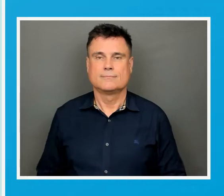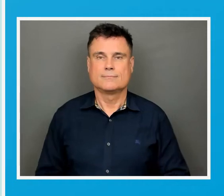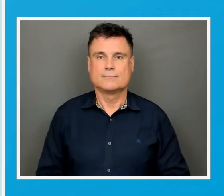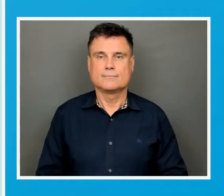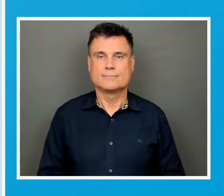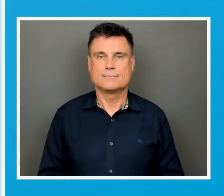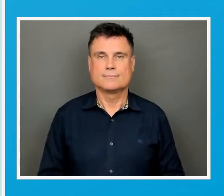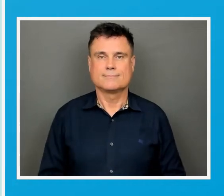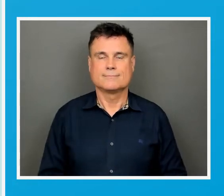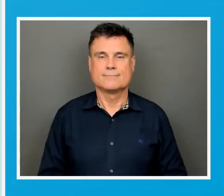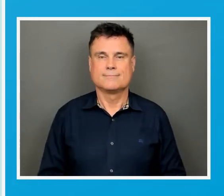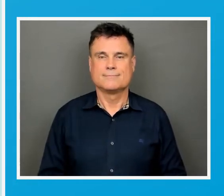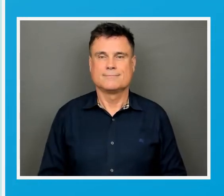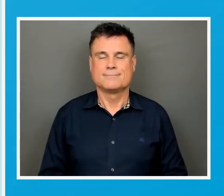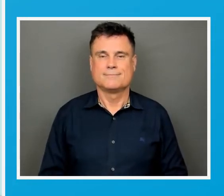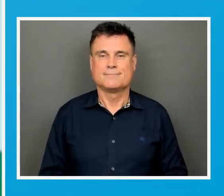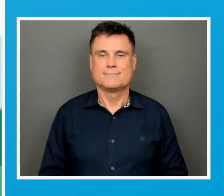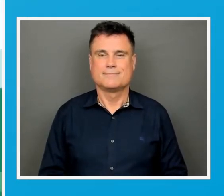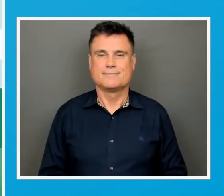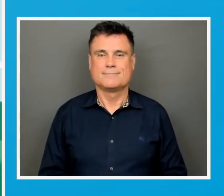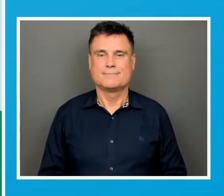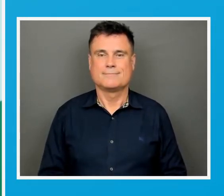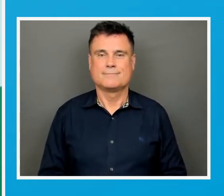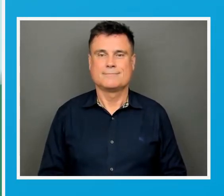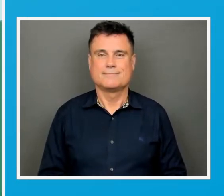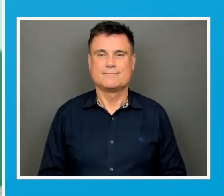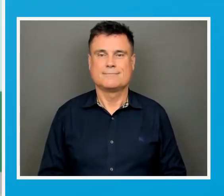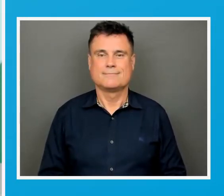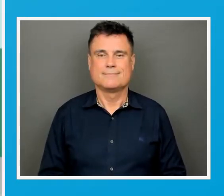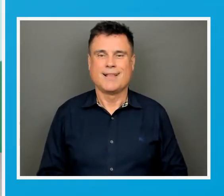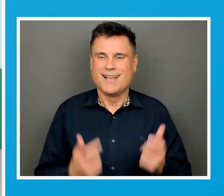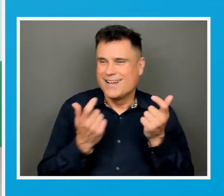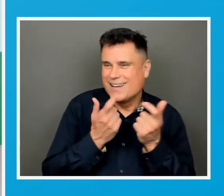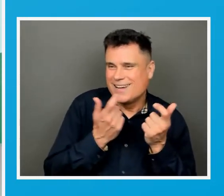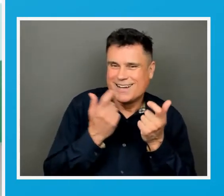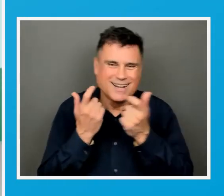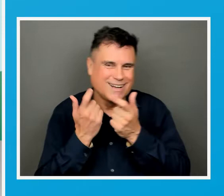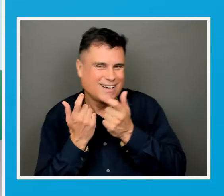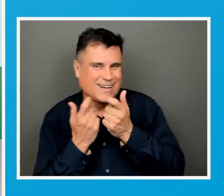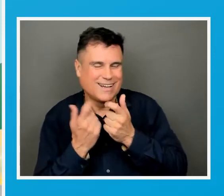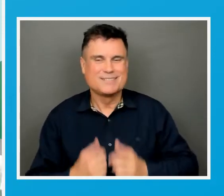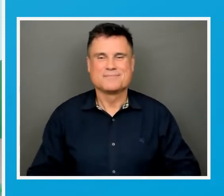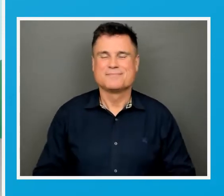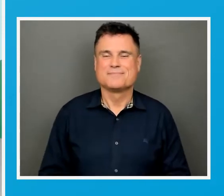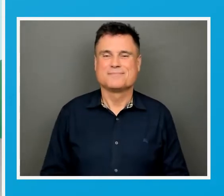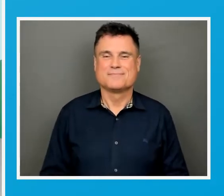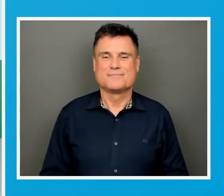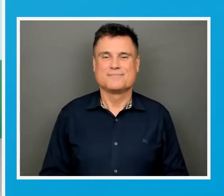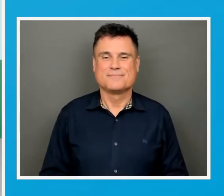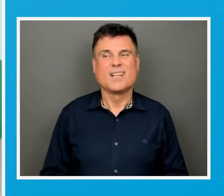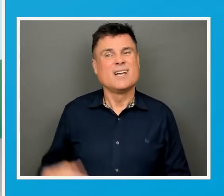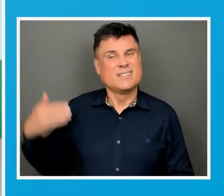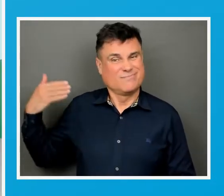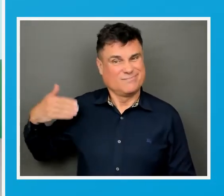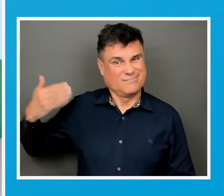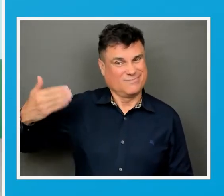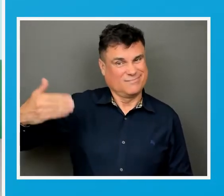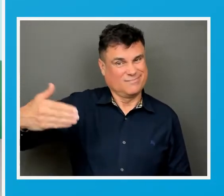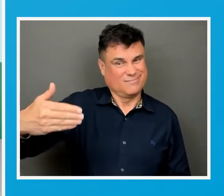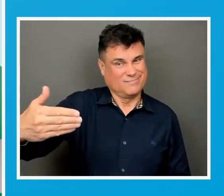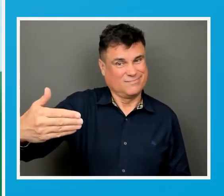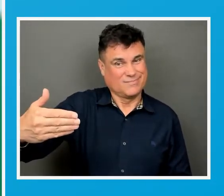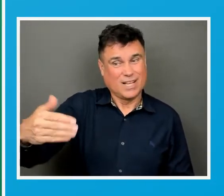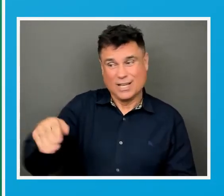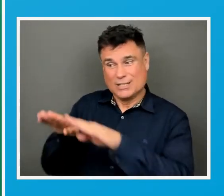UNICEF for every child all too often